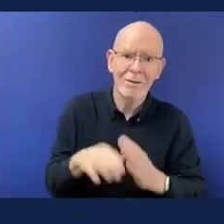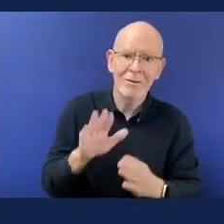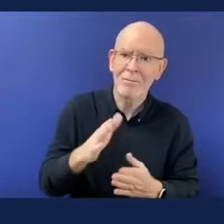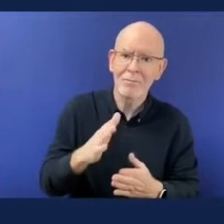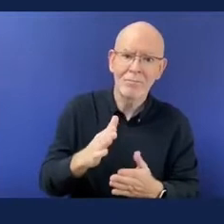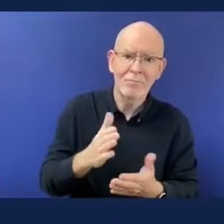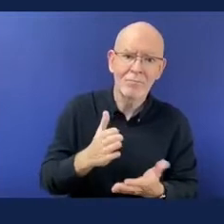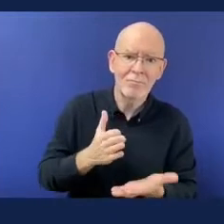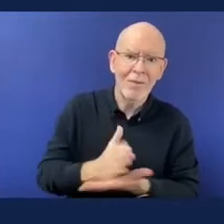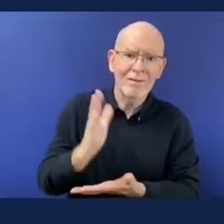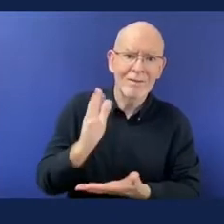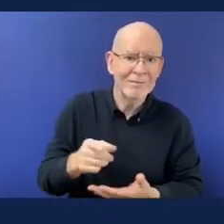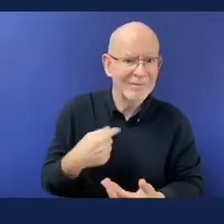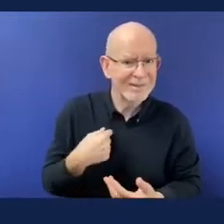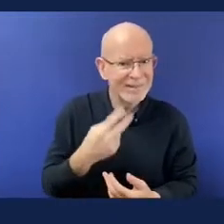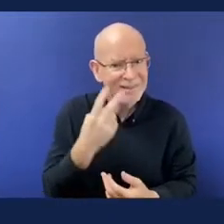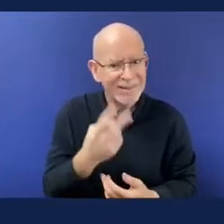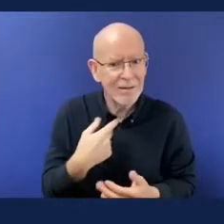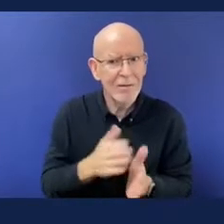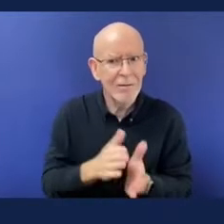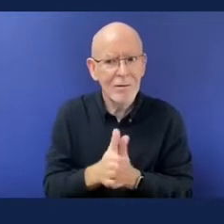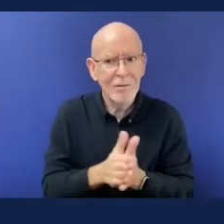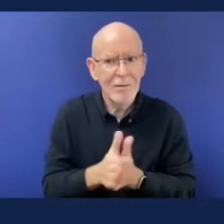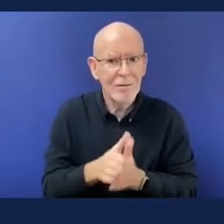and then if we go on to the next slide